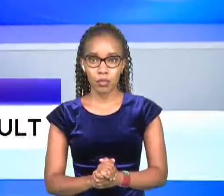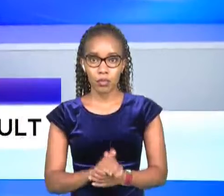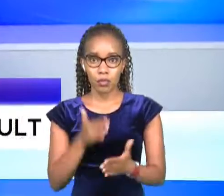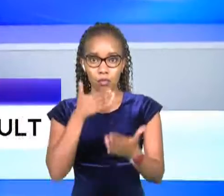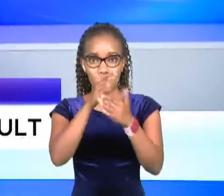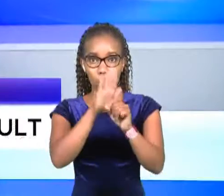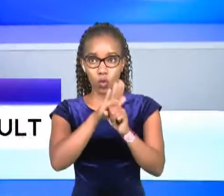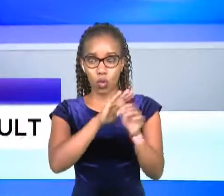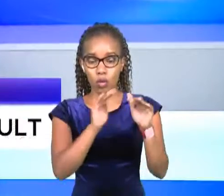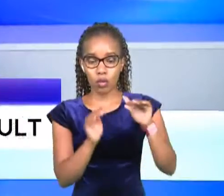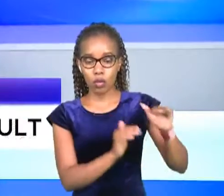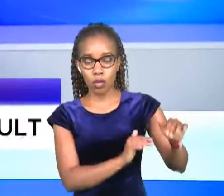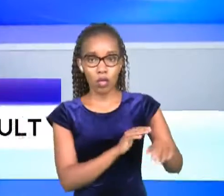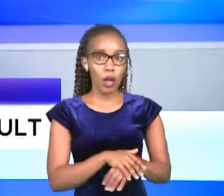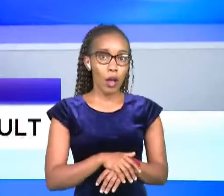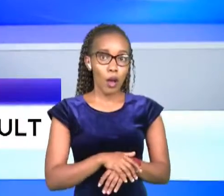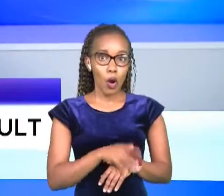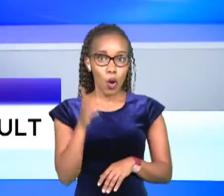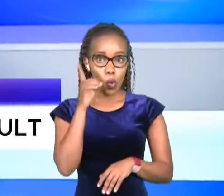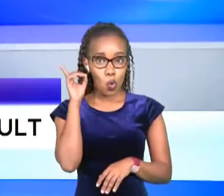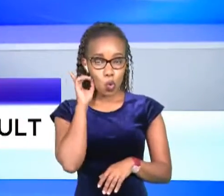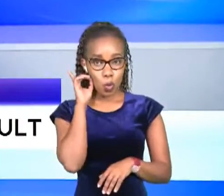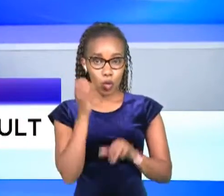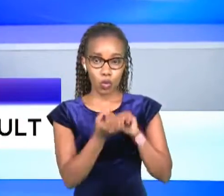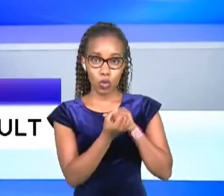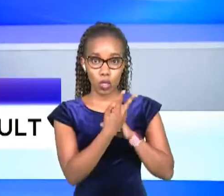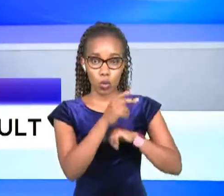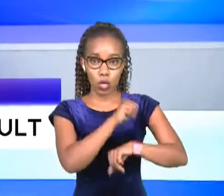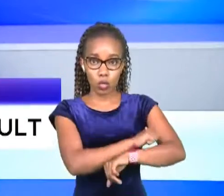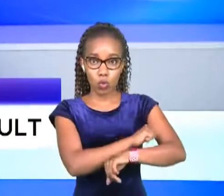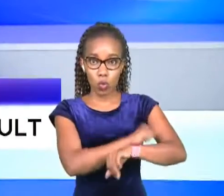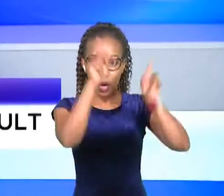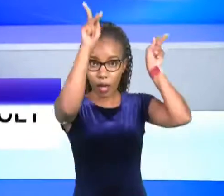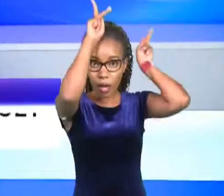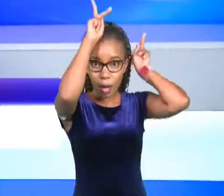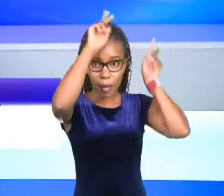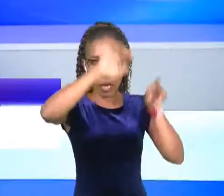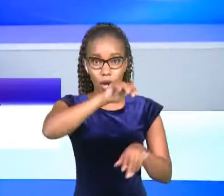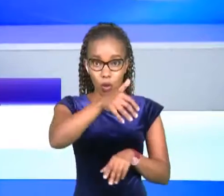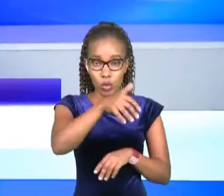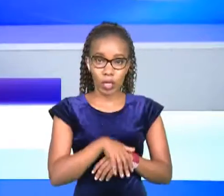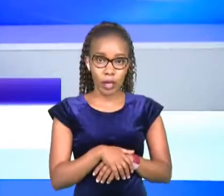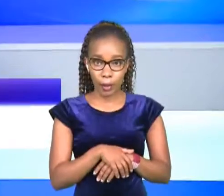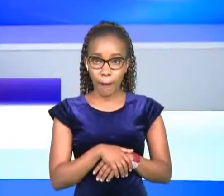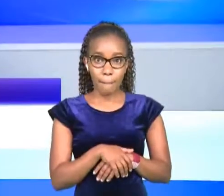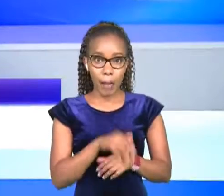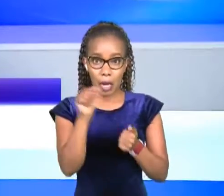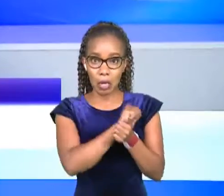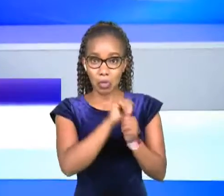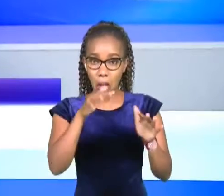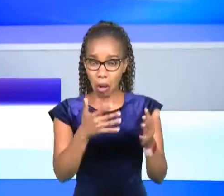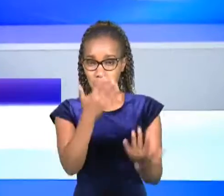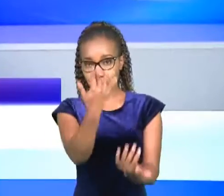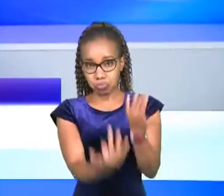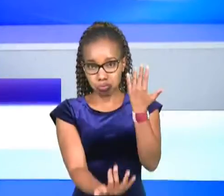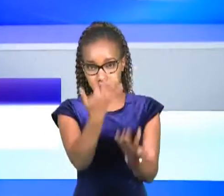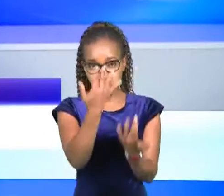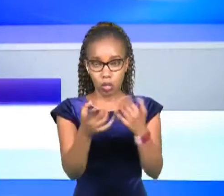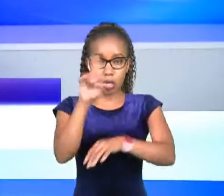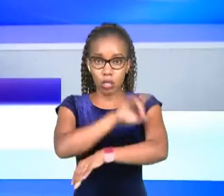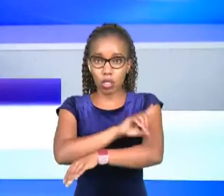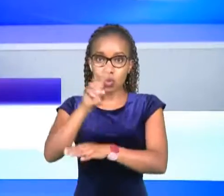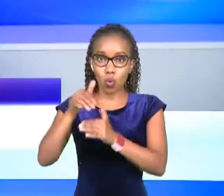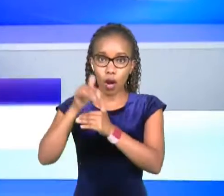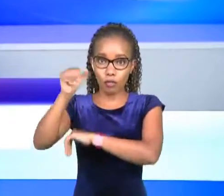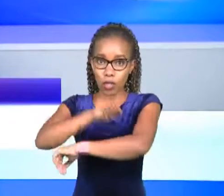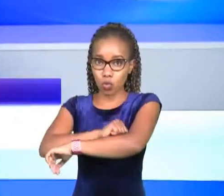now our dormitory at musingu boys high school in ikolomanika kameka county has been destroyed by fire barely two days after schools